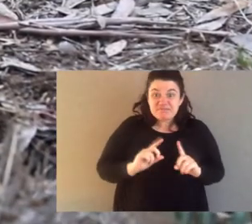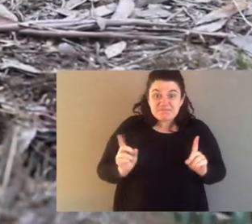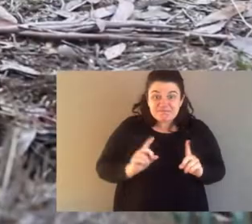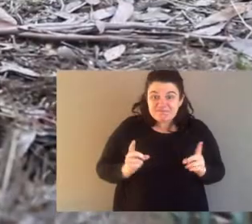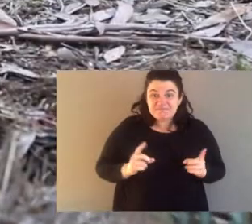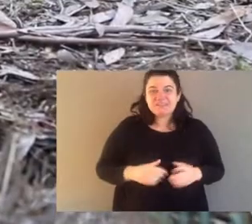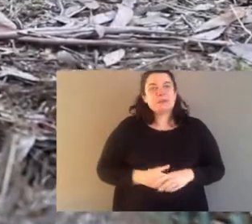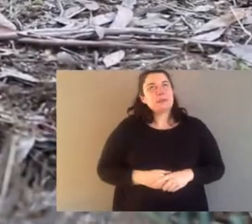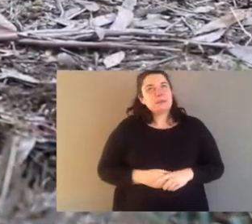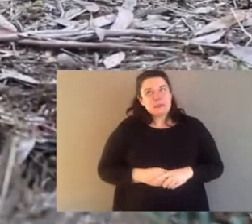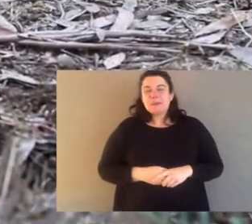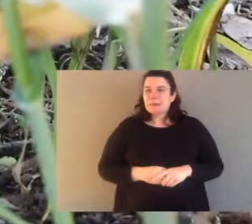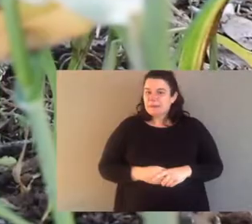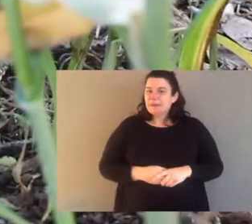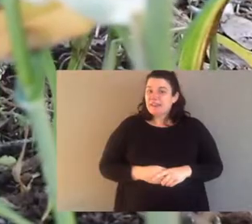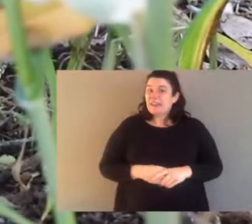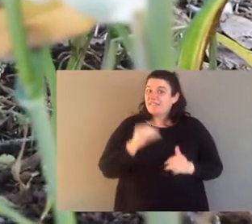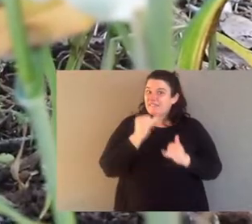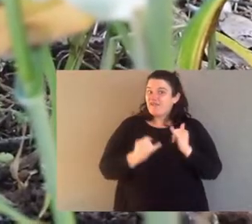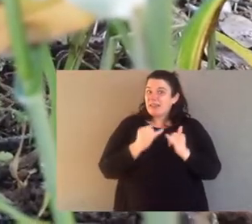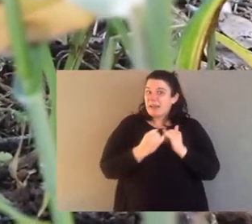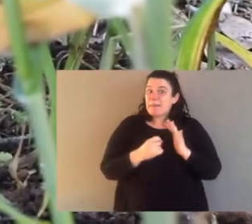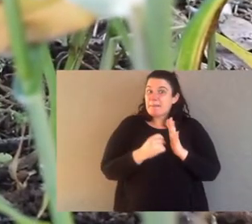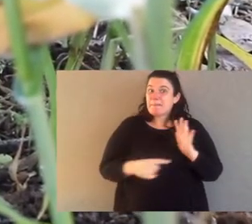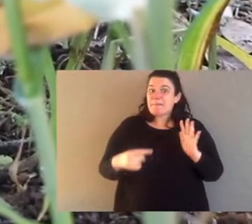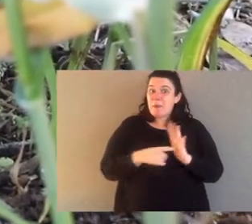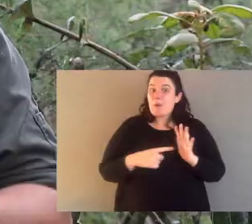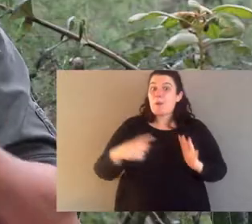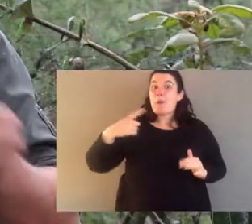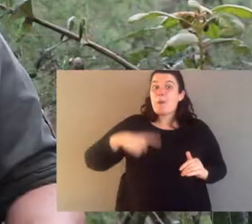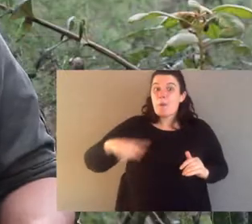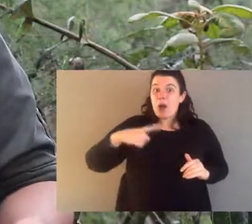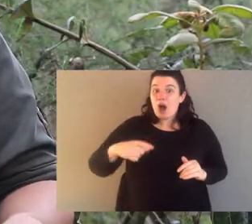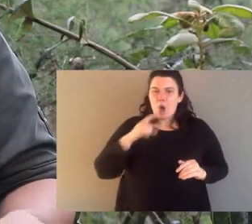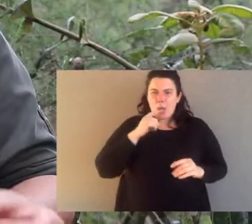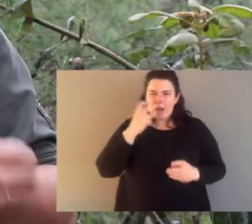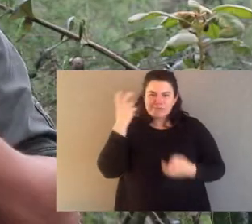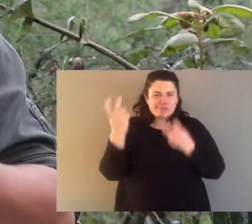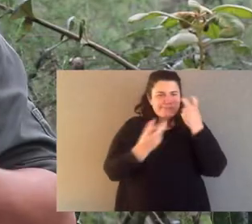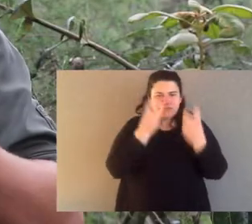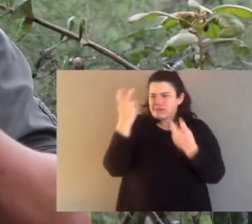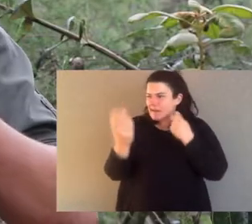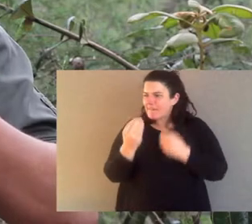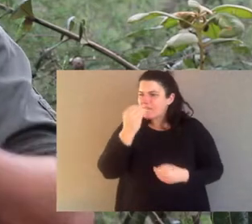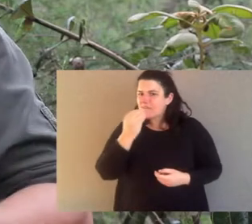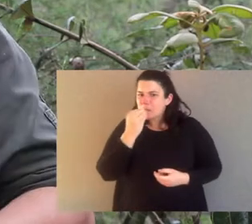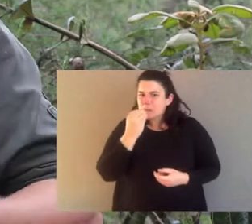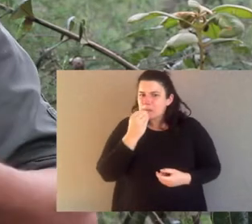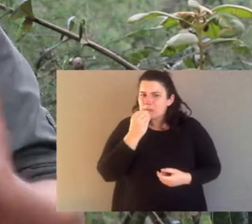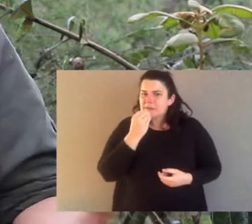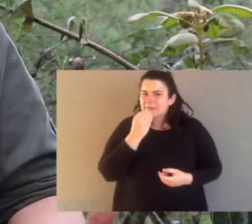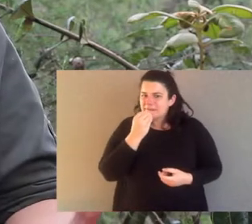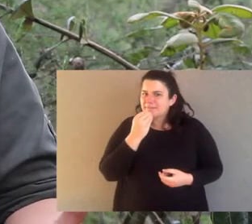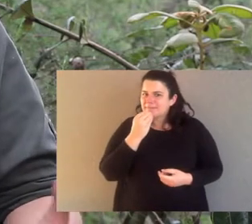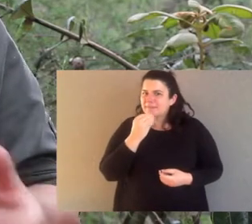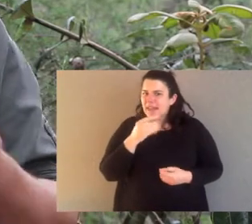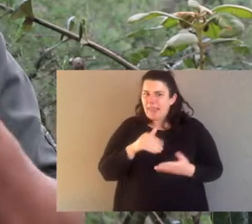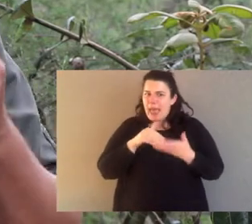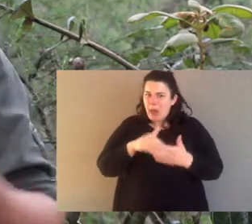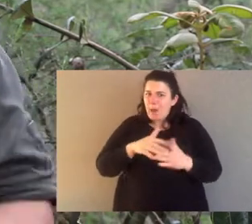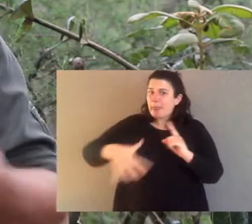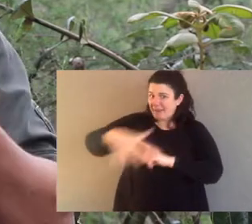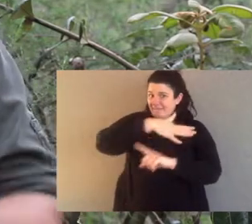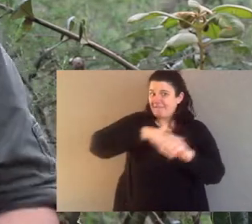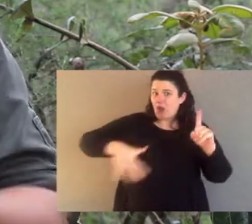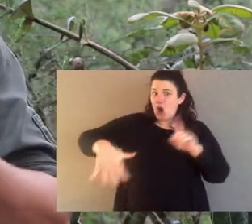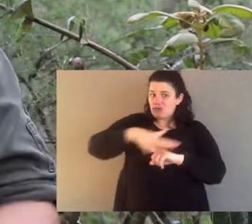do potteroos eat? Now, that question is a really important one. Because when they search for their food, they